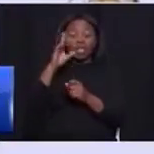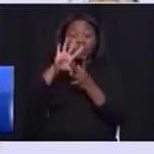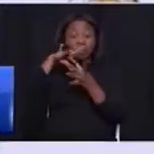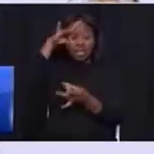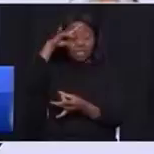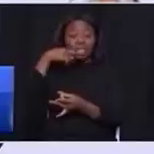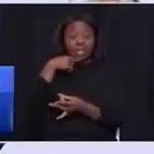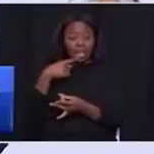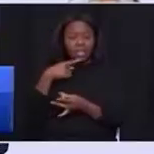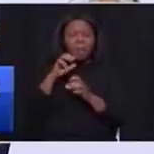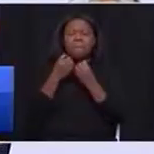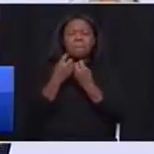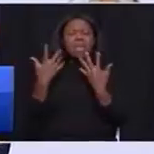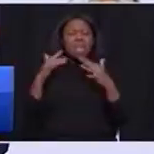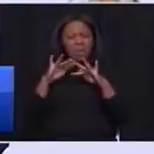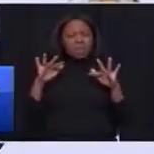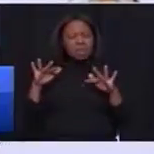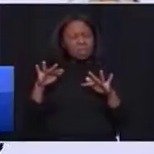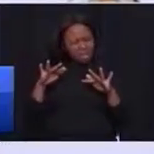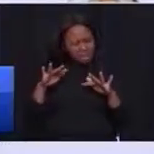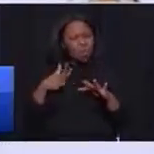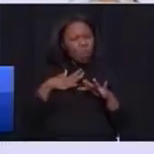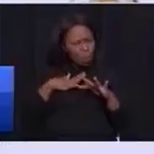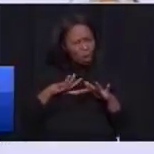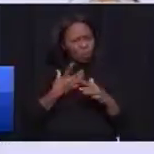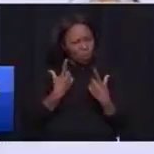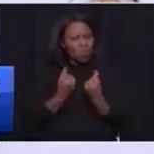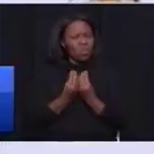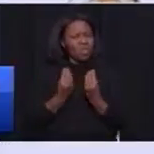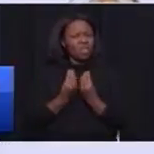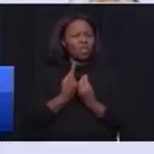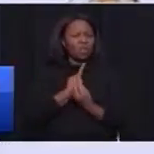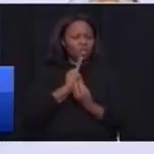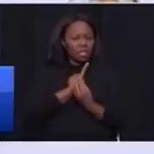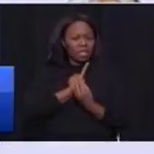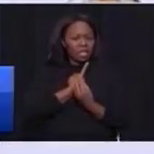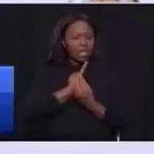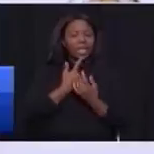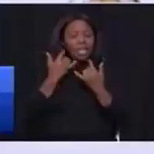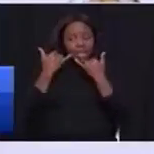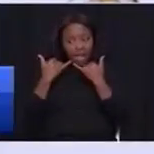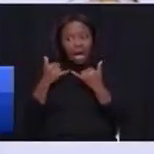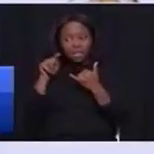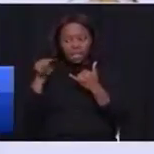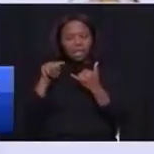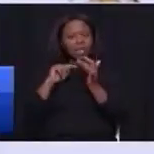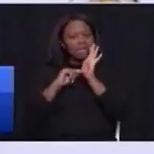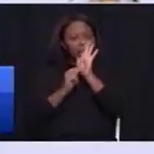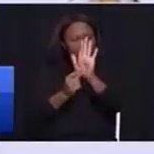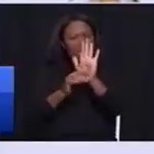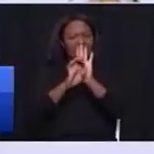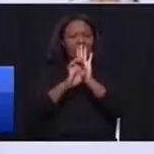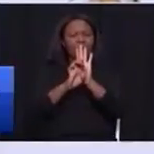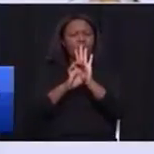many of our people want to do things for themselves. And the rapid land release is a demonstrable example of how